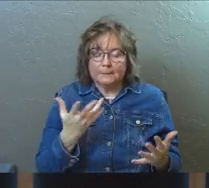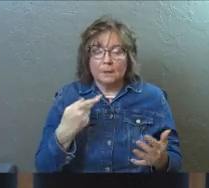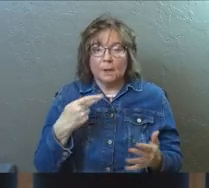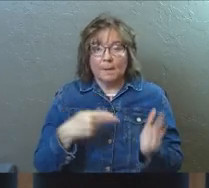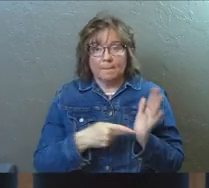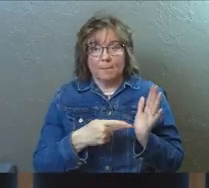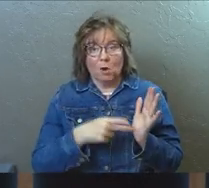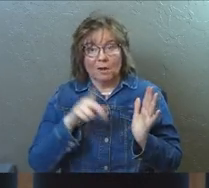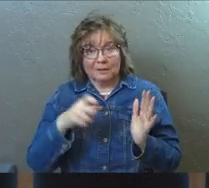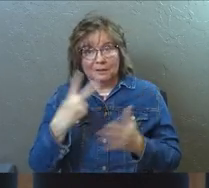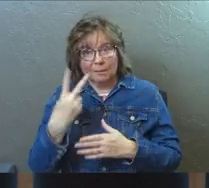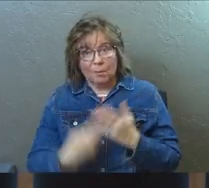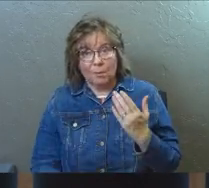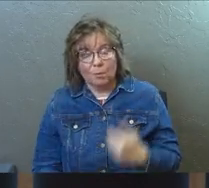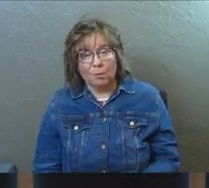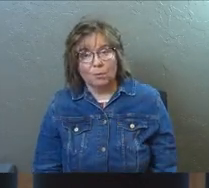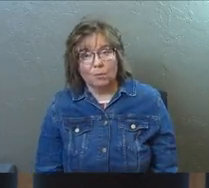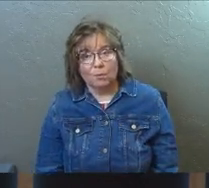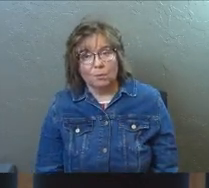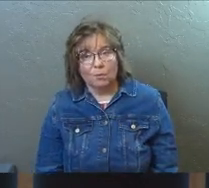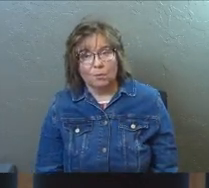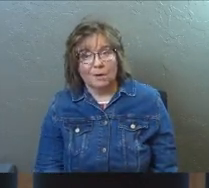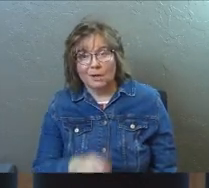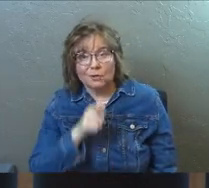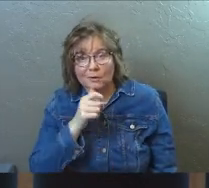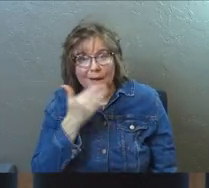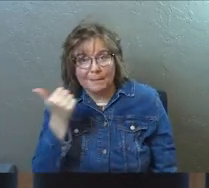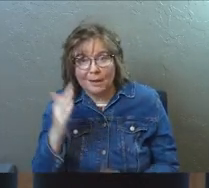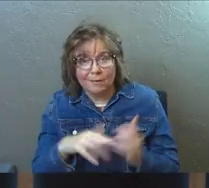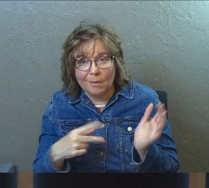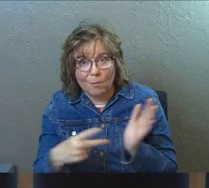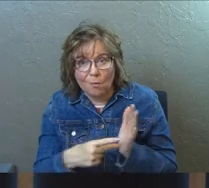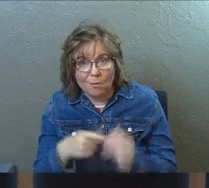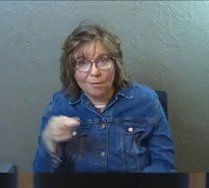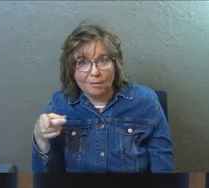Paul needed both. And you're not better than Paul.